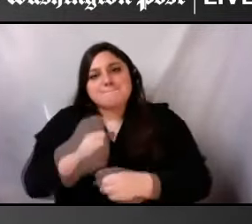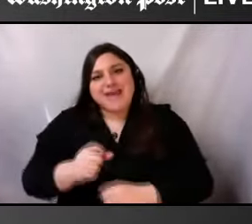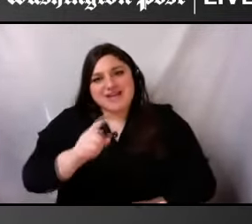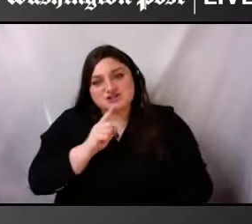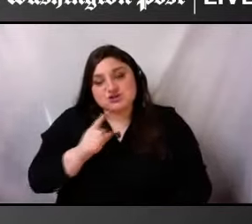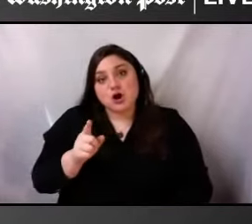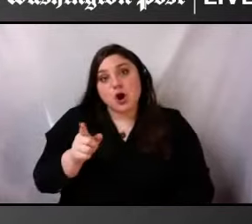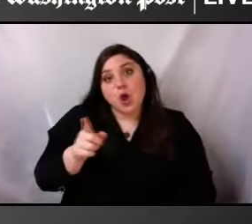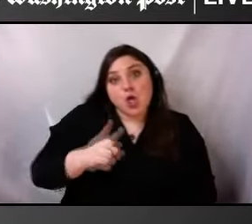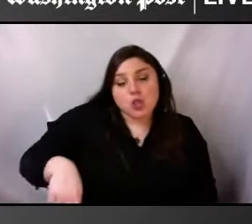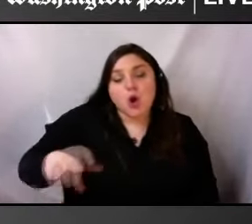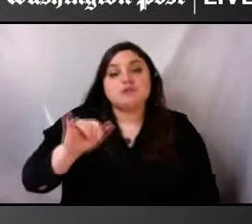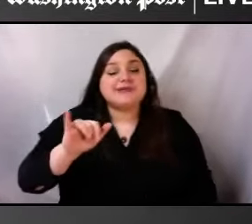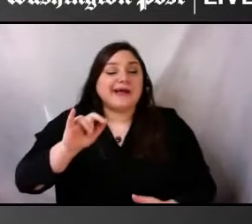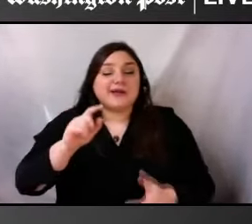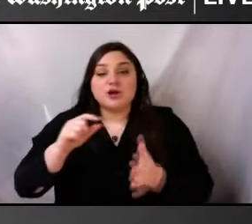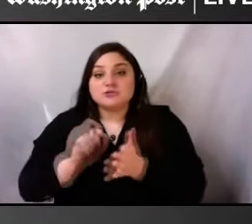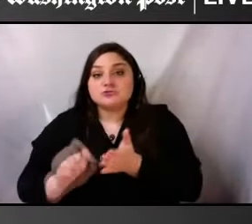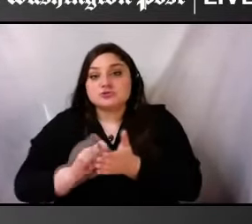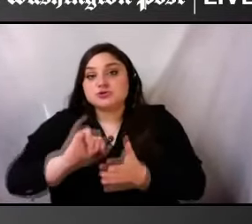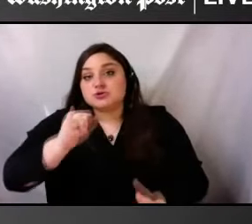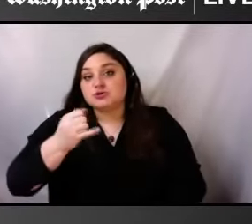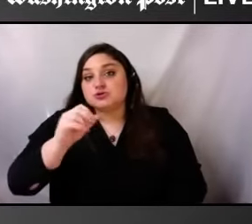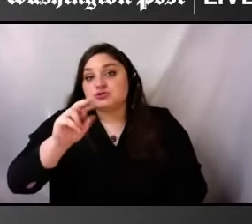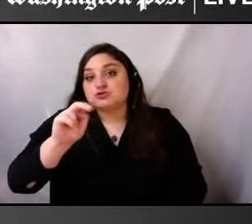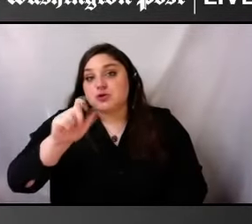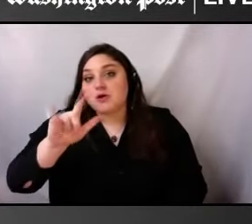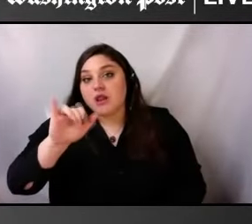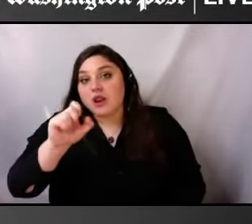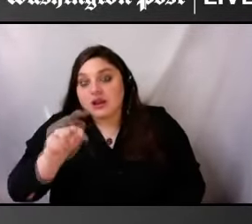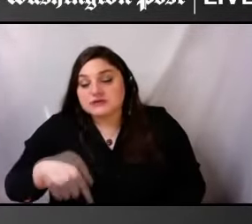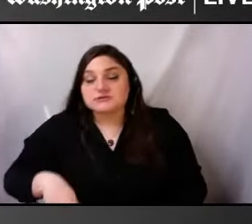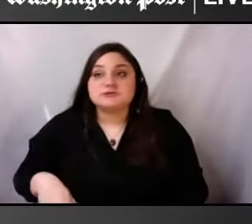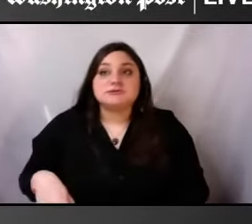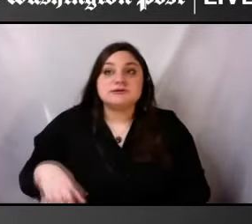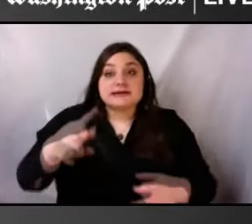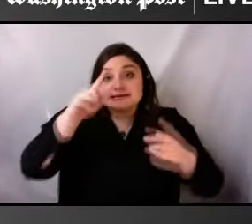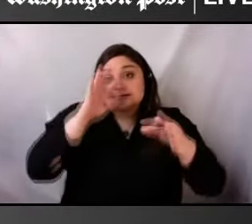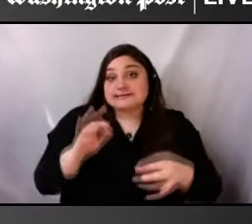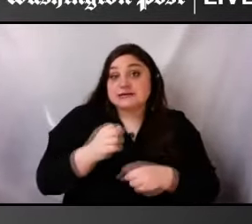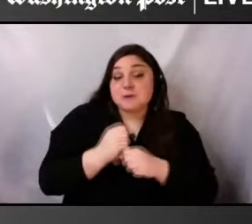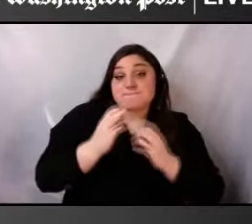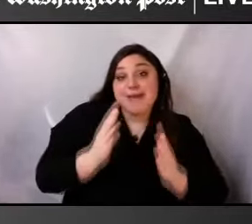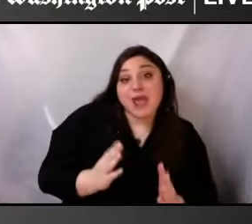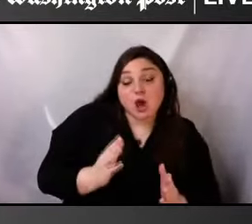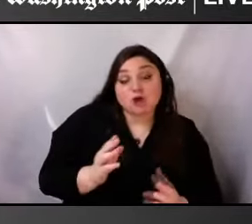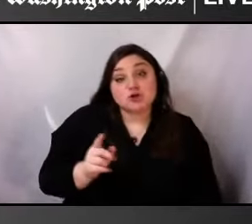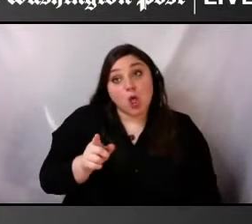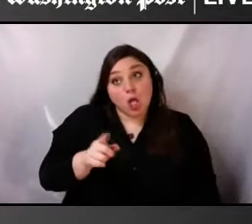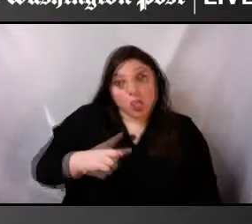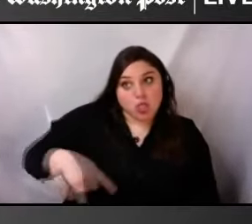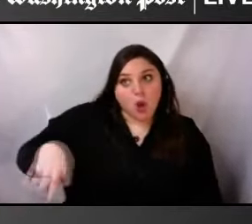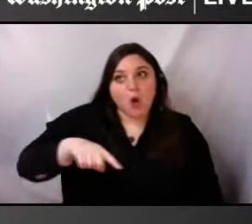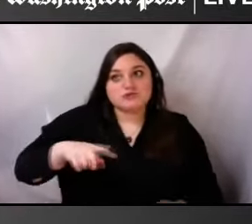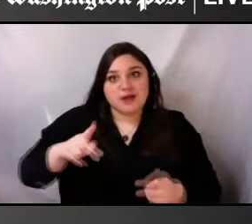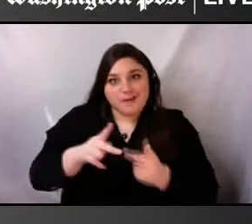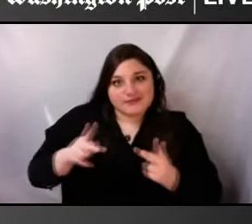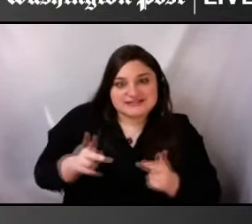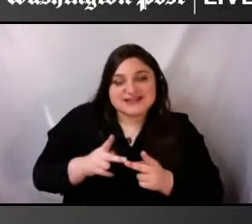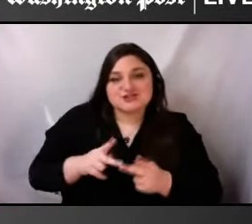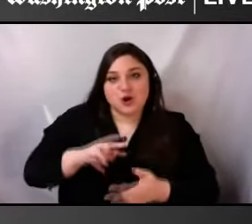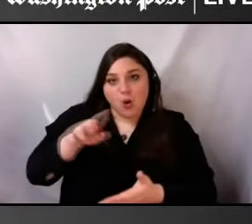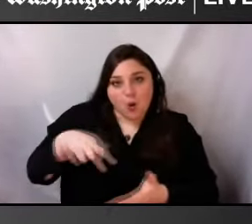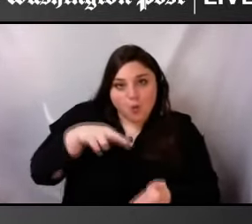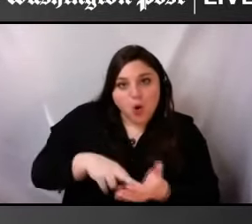journalists and, and other decision makers in the media themselves experience disabilities, non